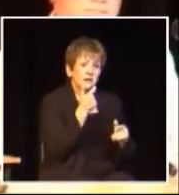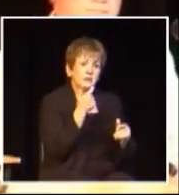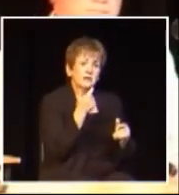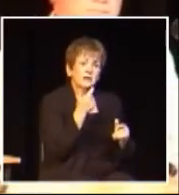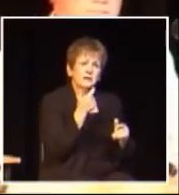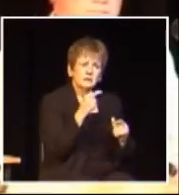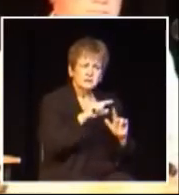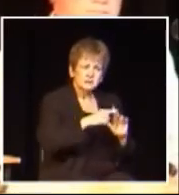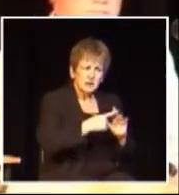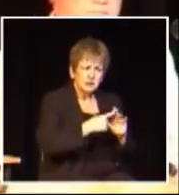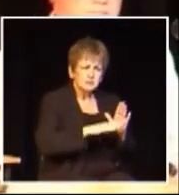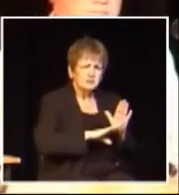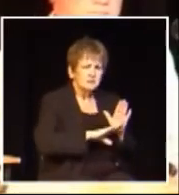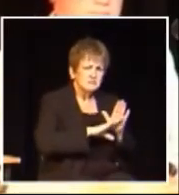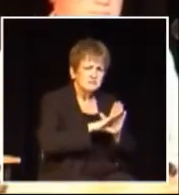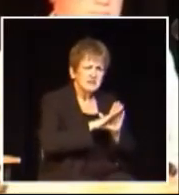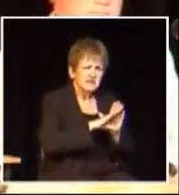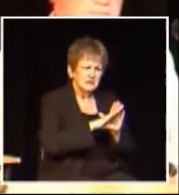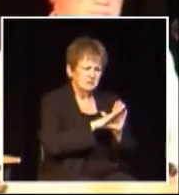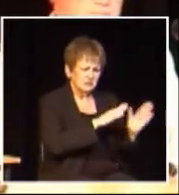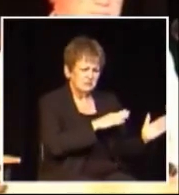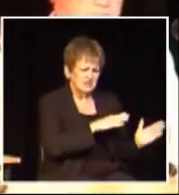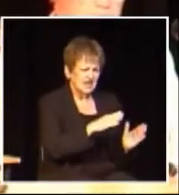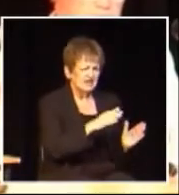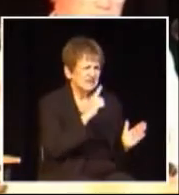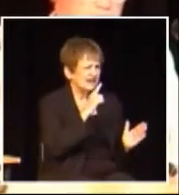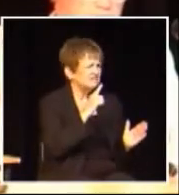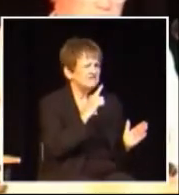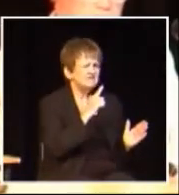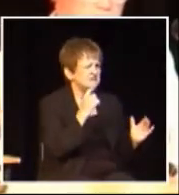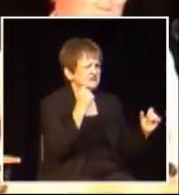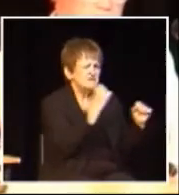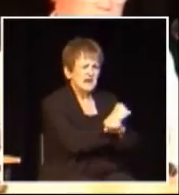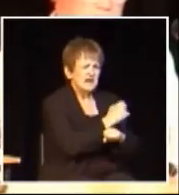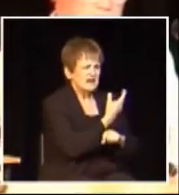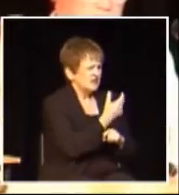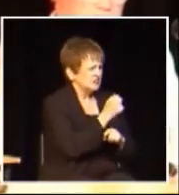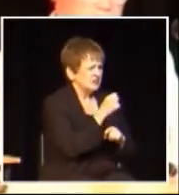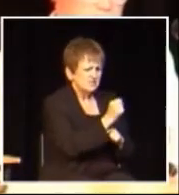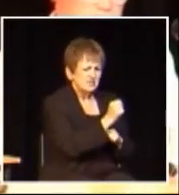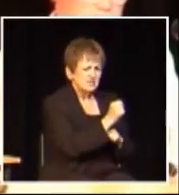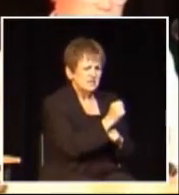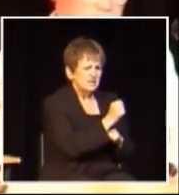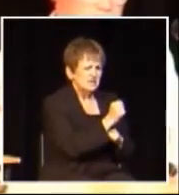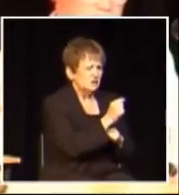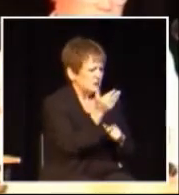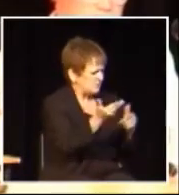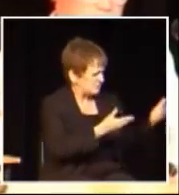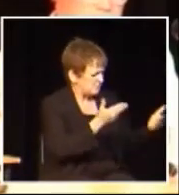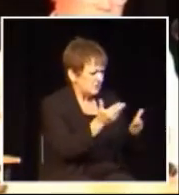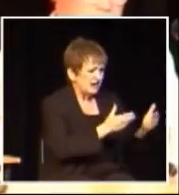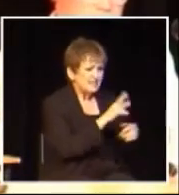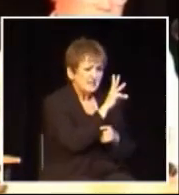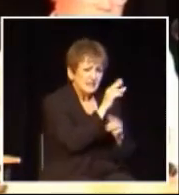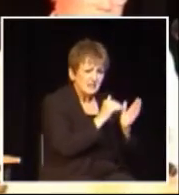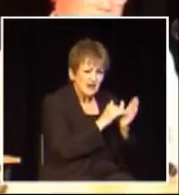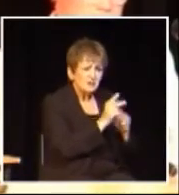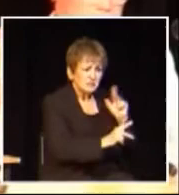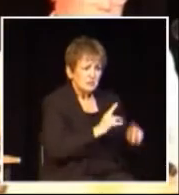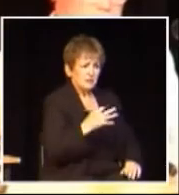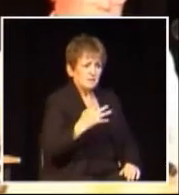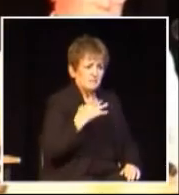after that when we started to develop Fight HST bring in 6,000 volunteers